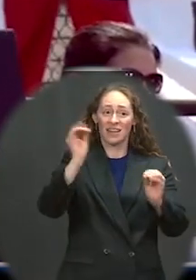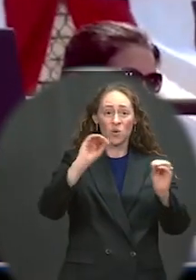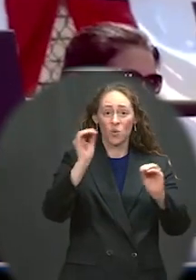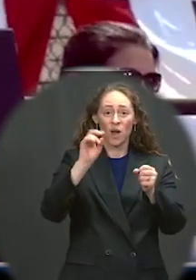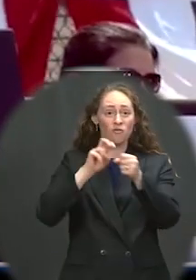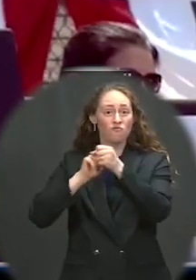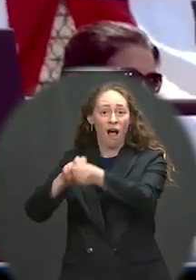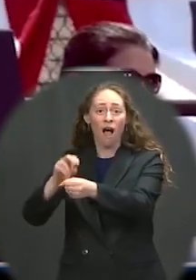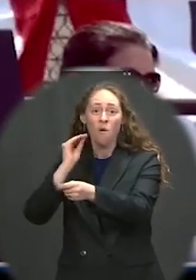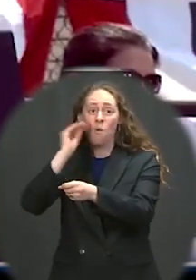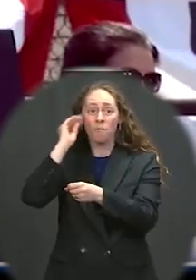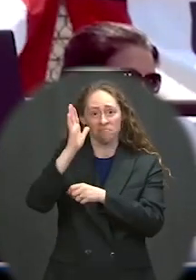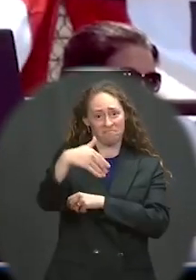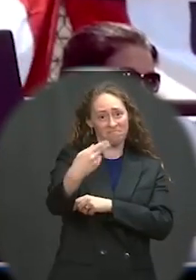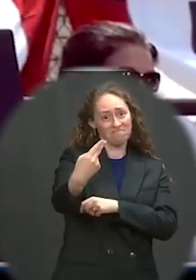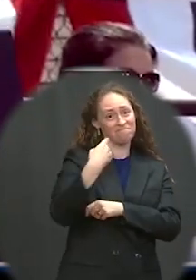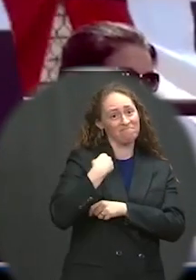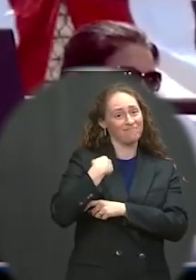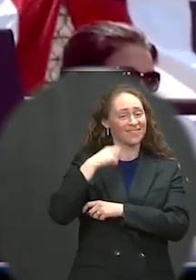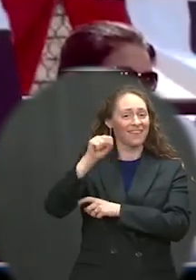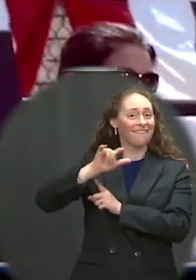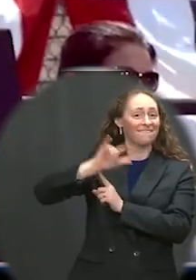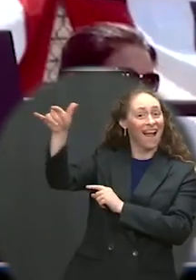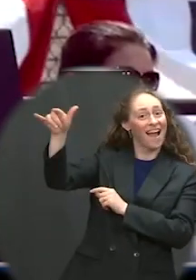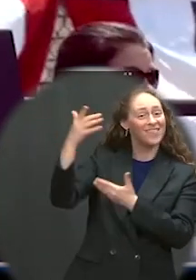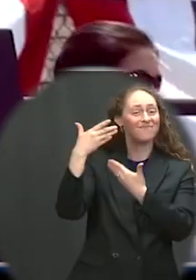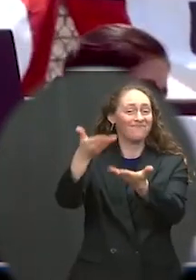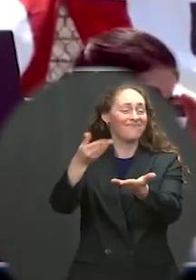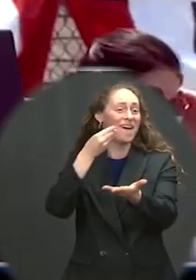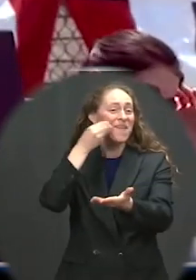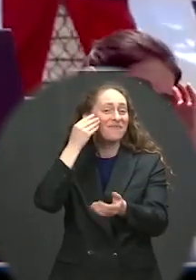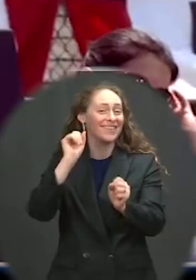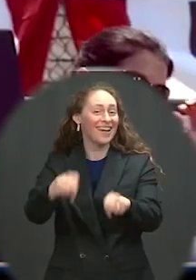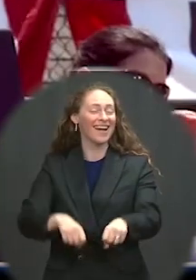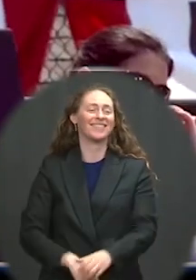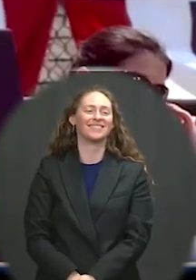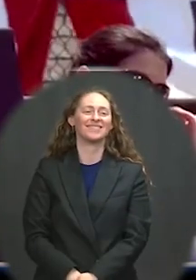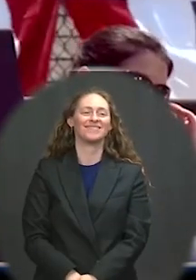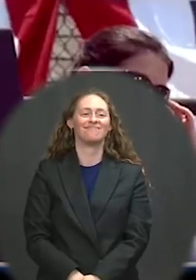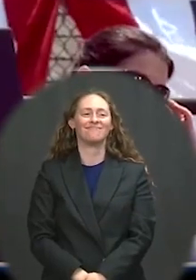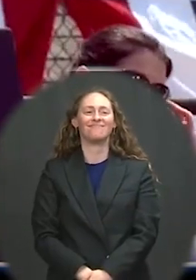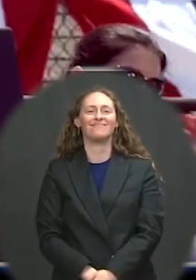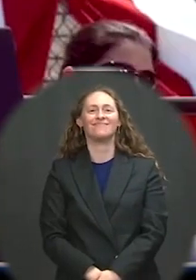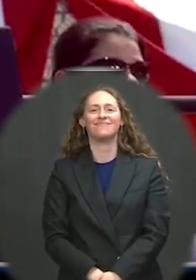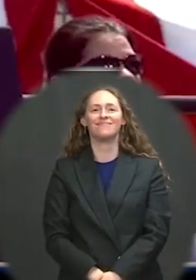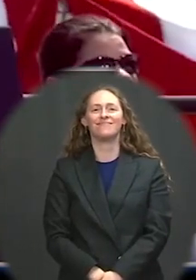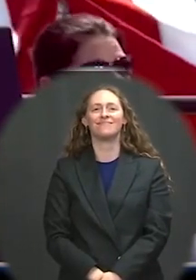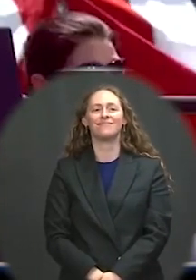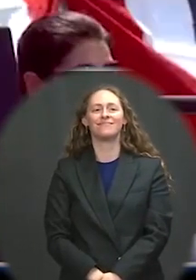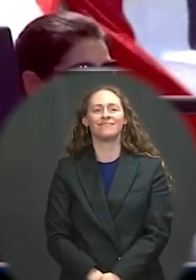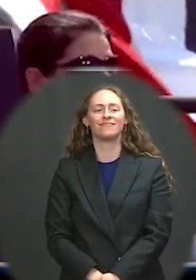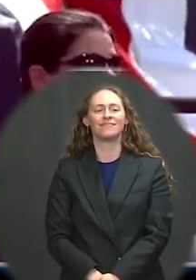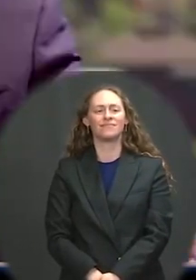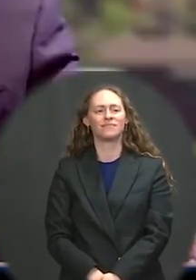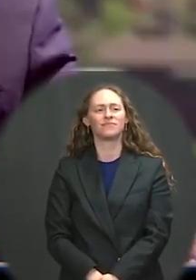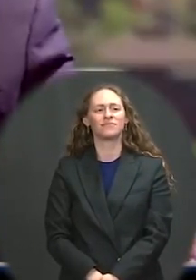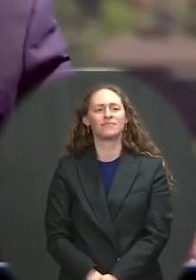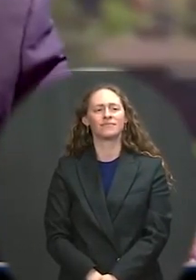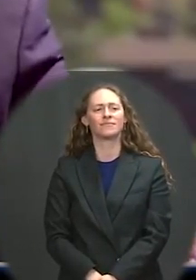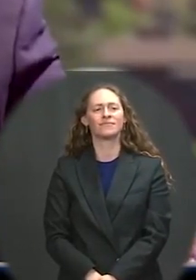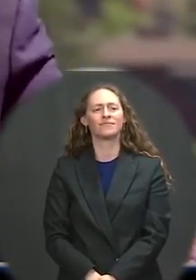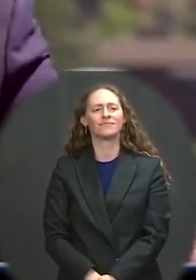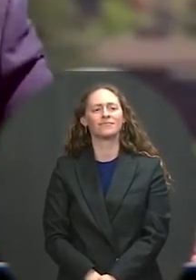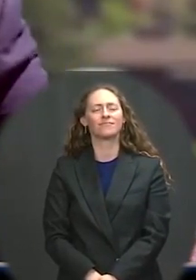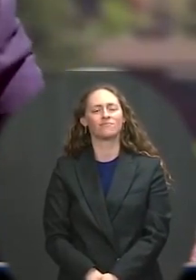I can only assume that you will enjoy educating your family about how the Coast Guard is, quote, the